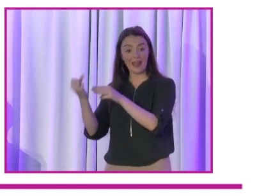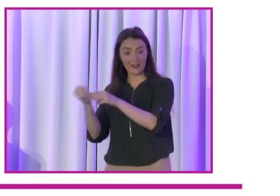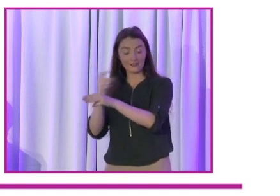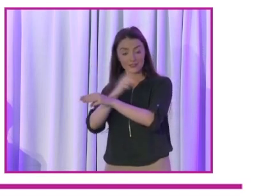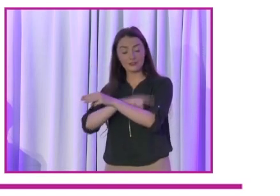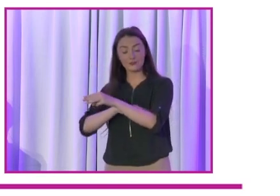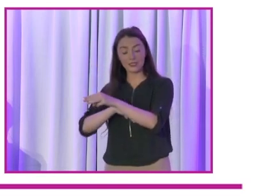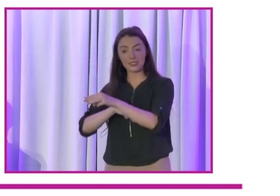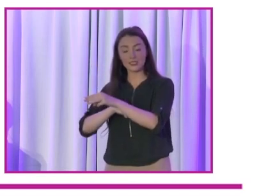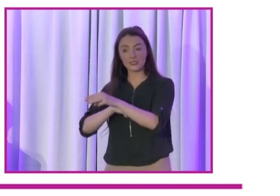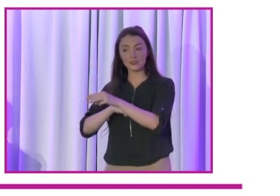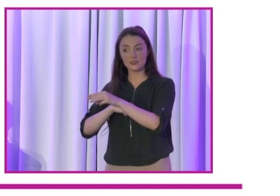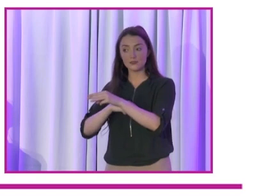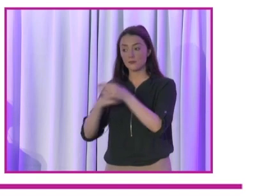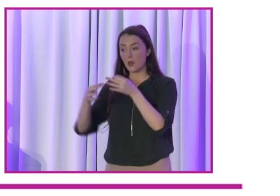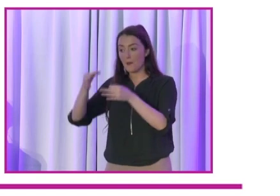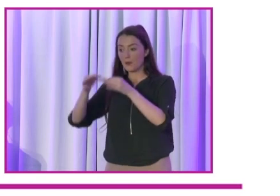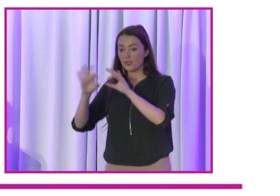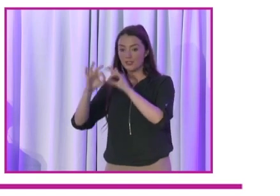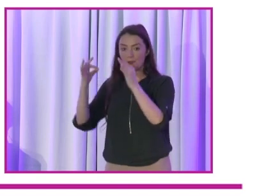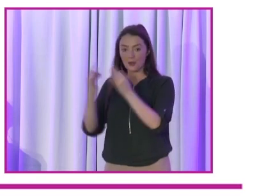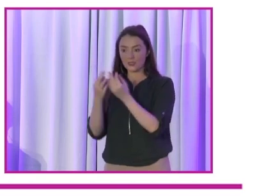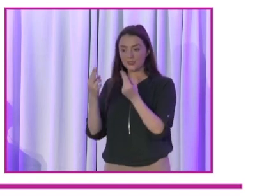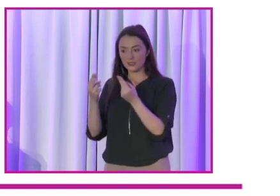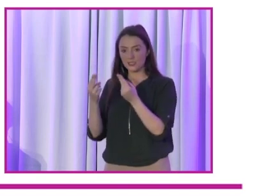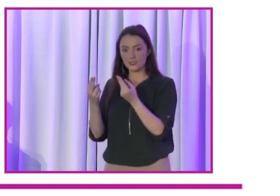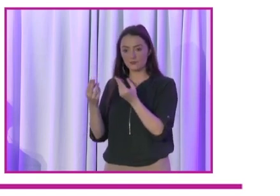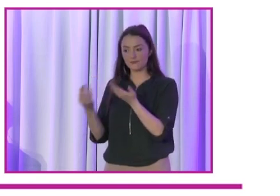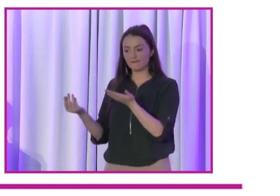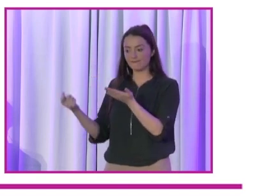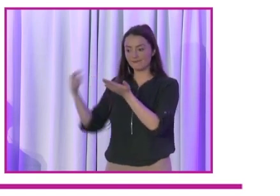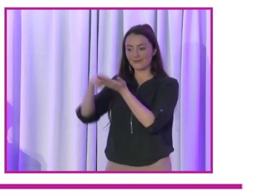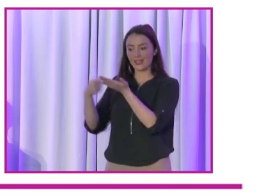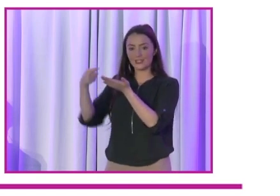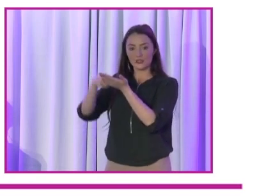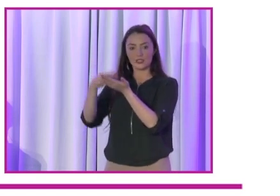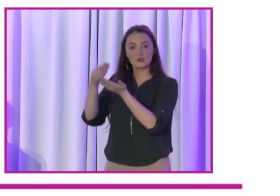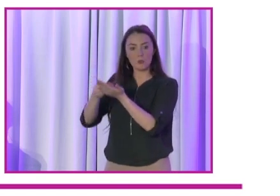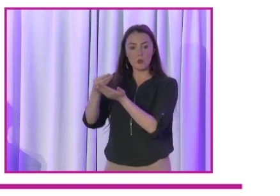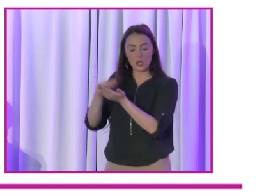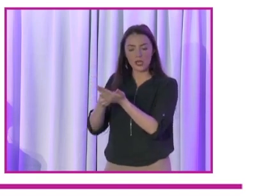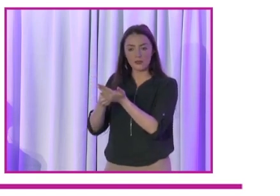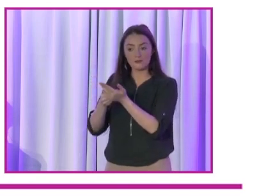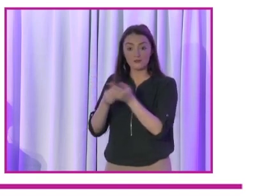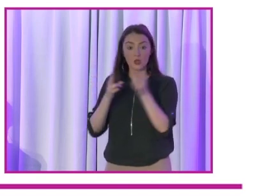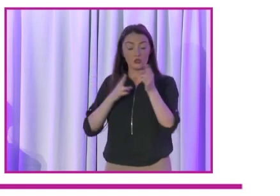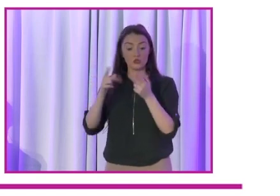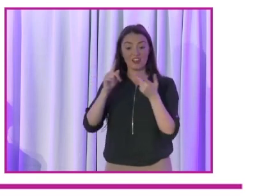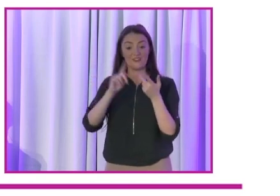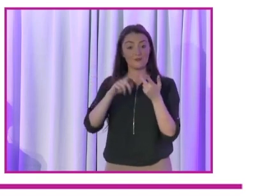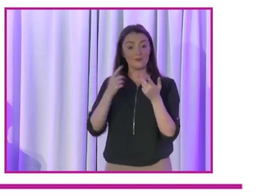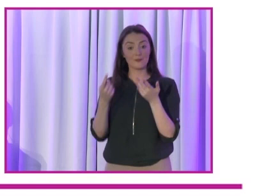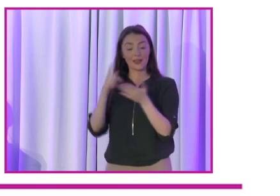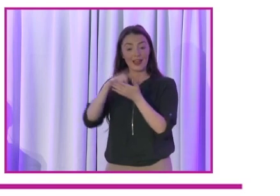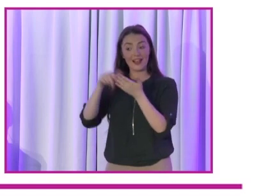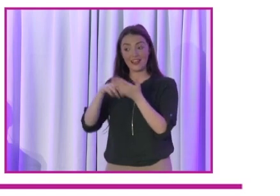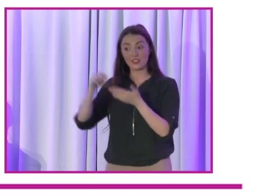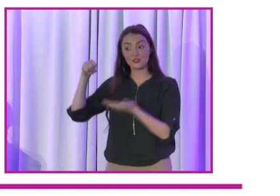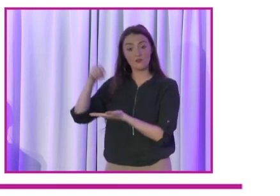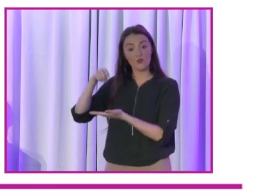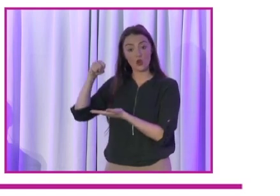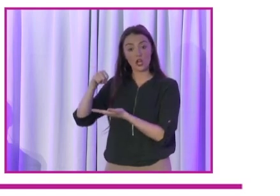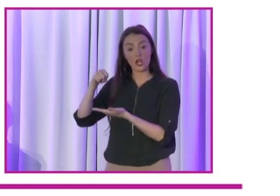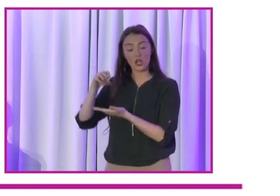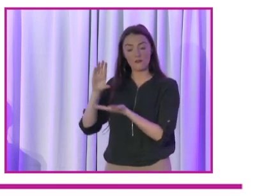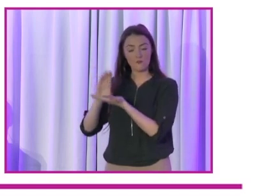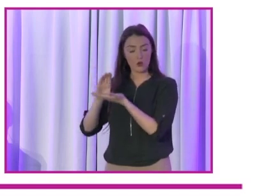political parties have to spend in that area. An election fund, James has talked about it, there's very good examples in Scotland